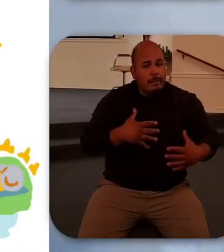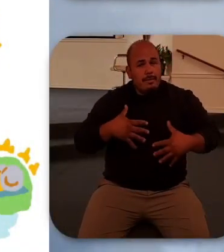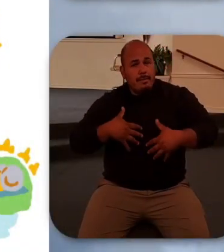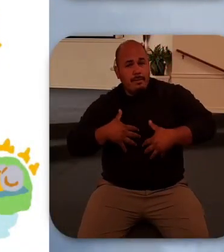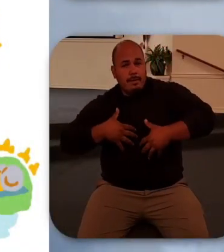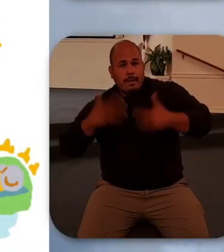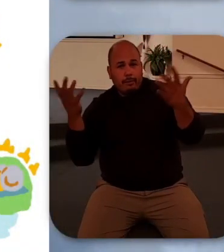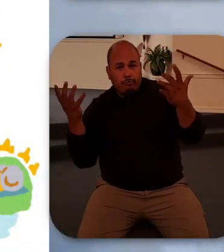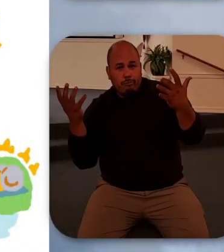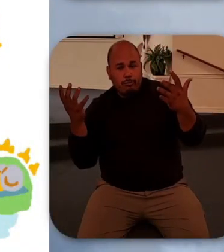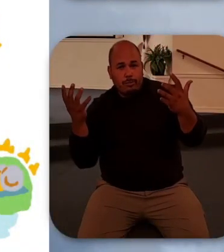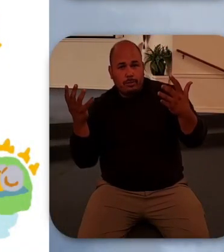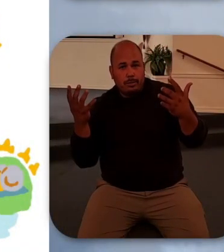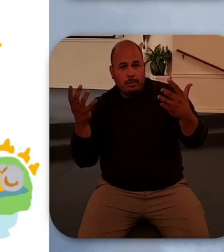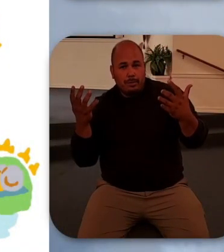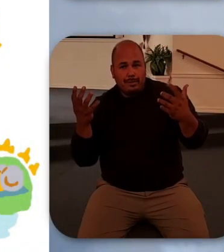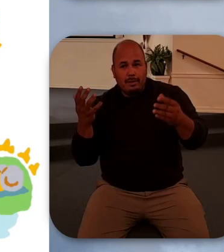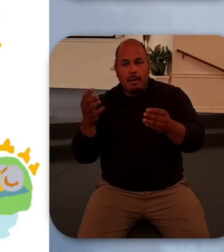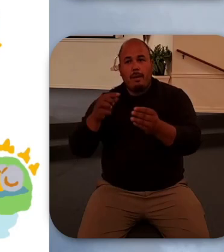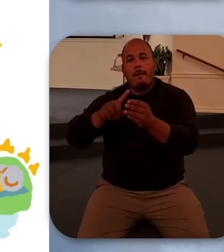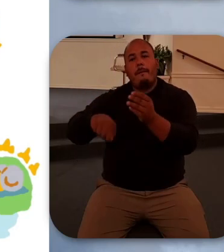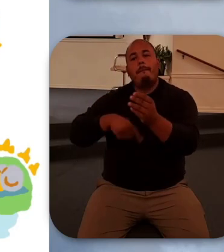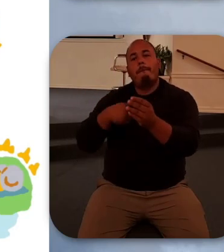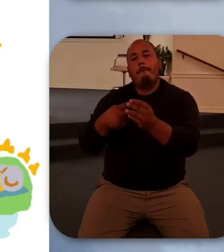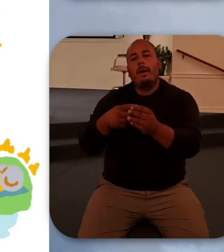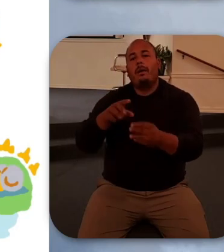of death itself